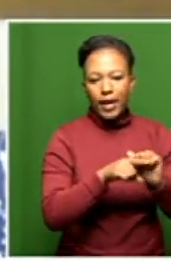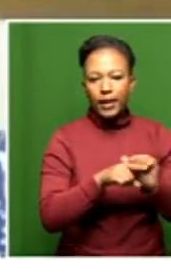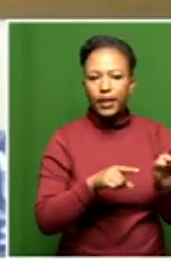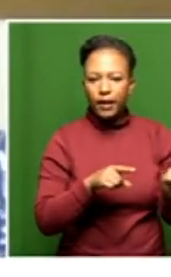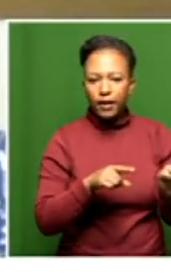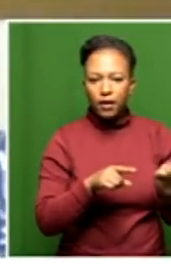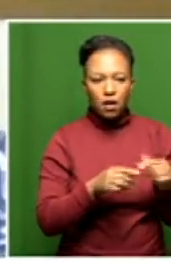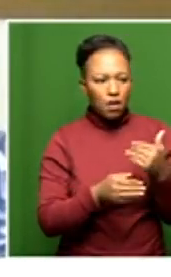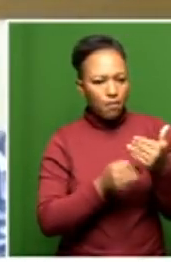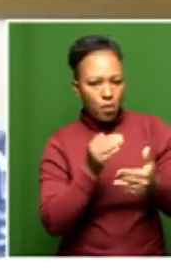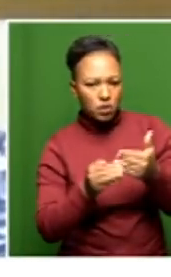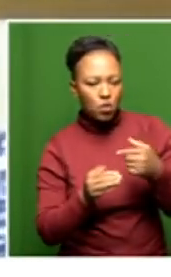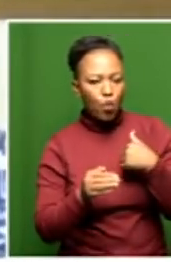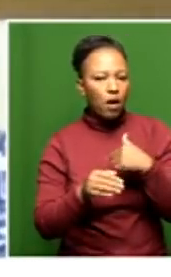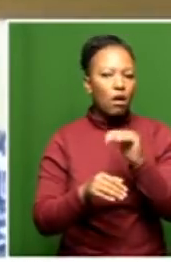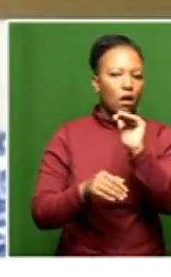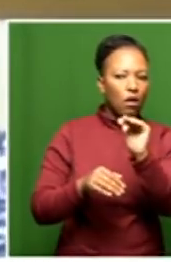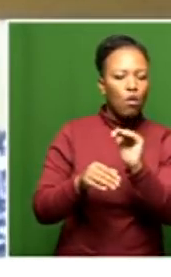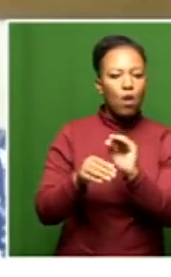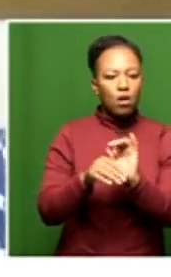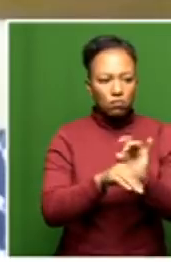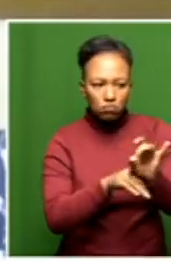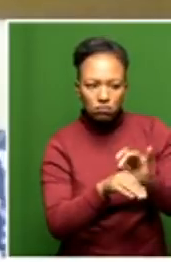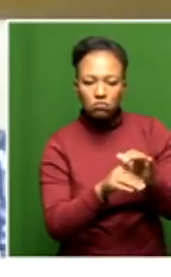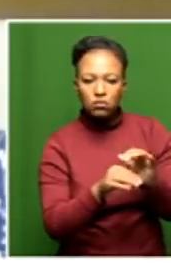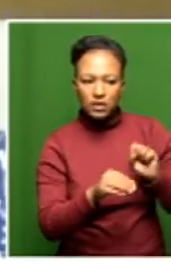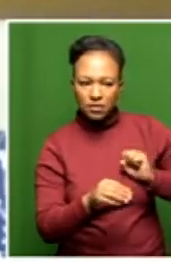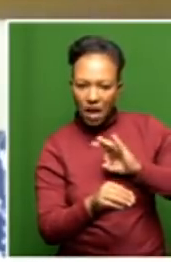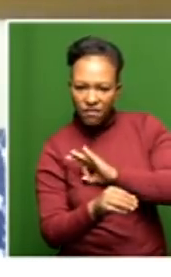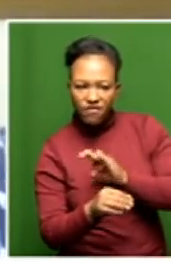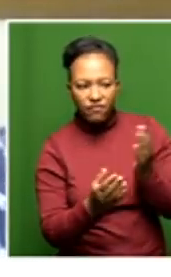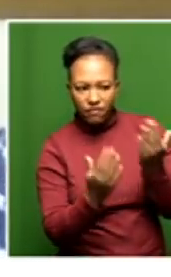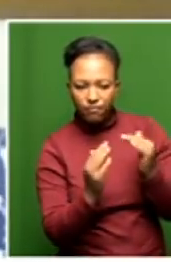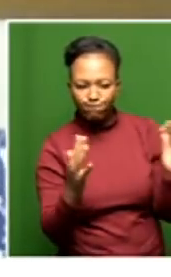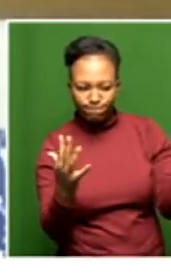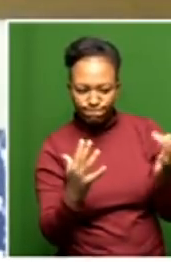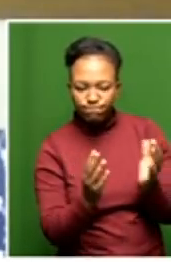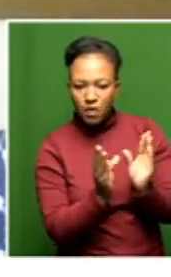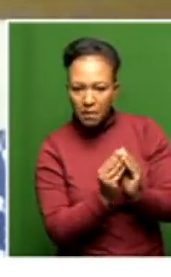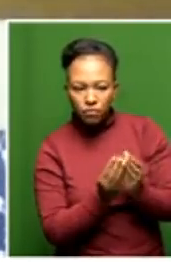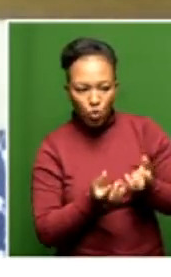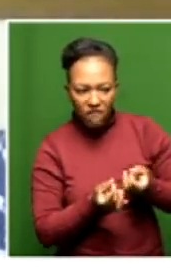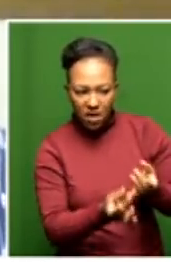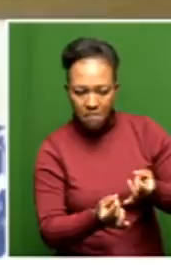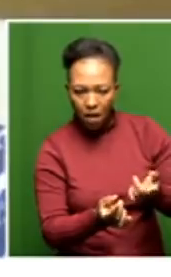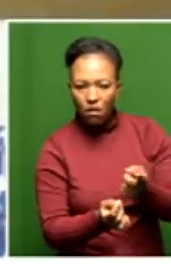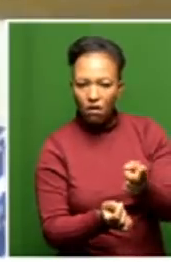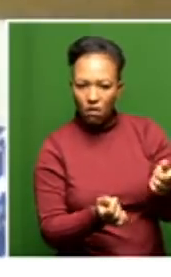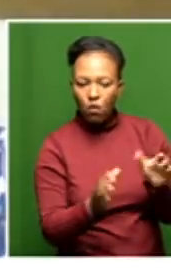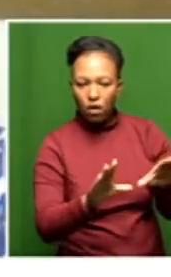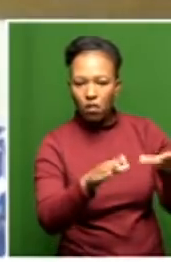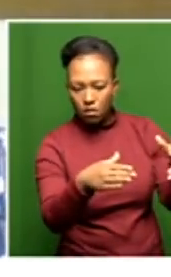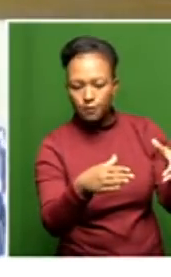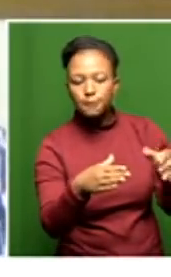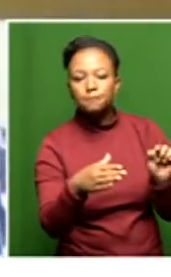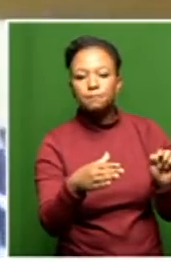whole process, we are in consultations with the staff. We have meetings with them. We give feedback to them, et cetera. So